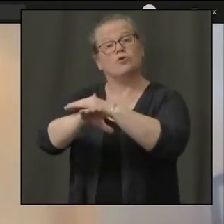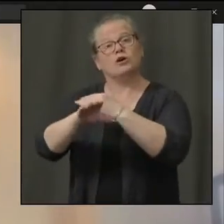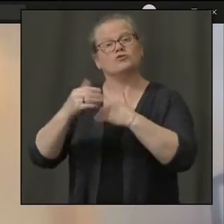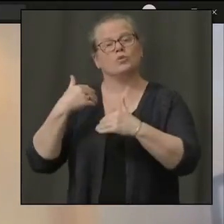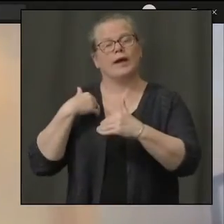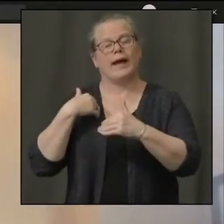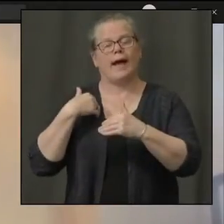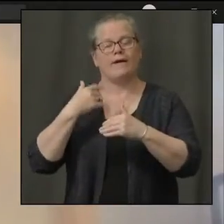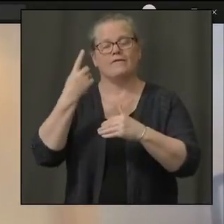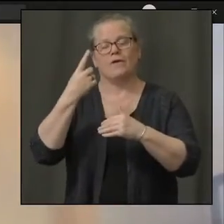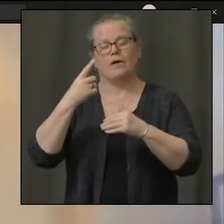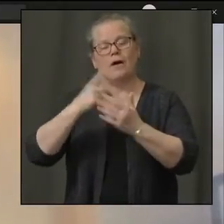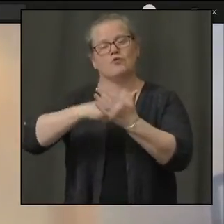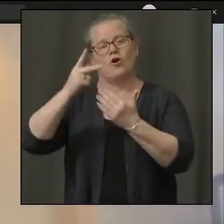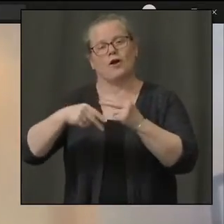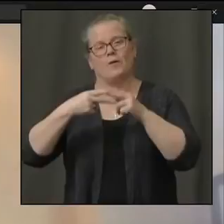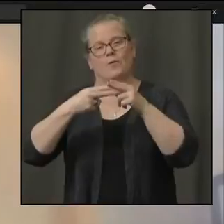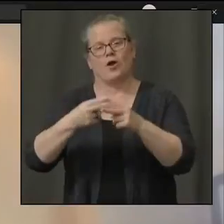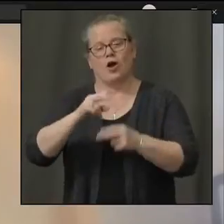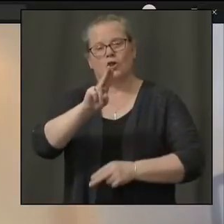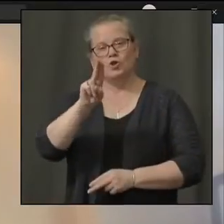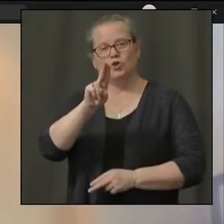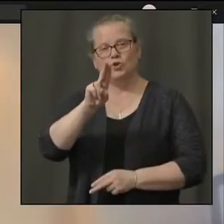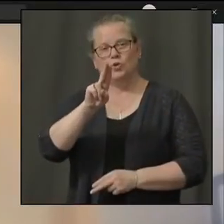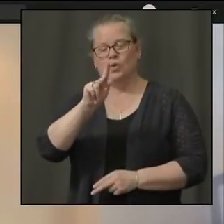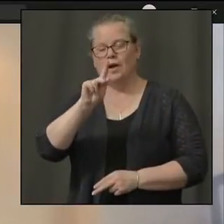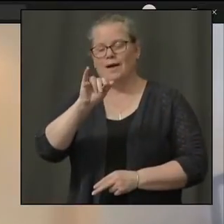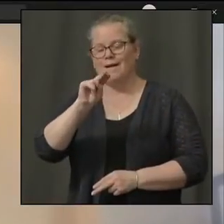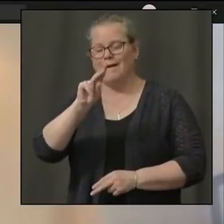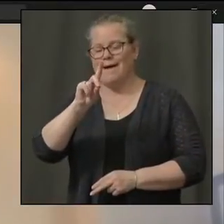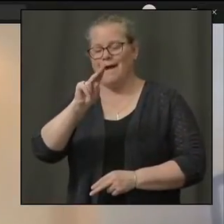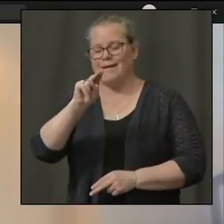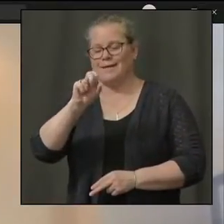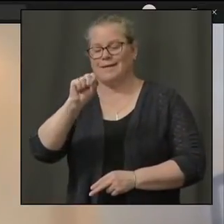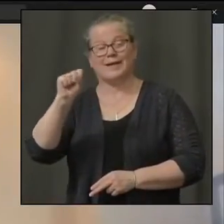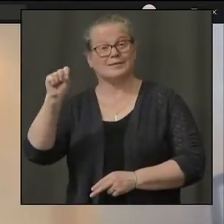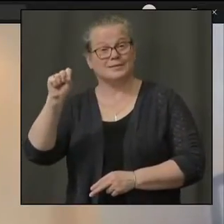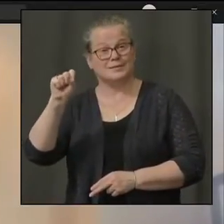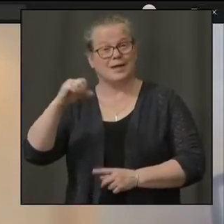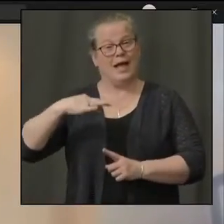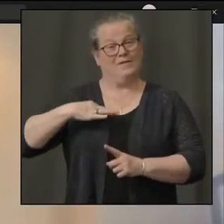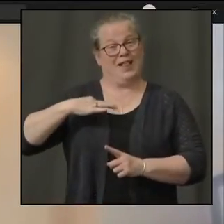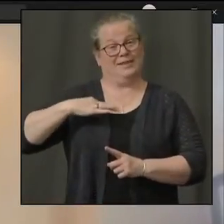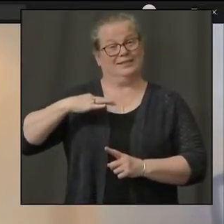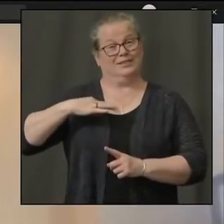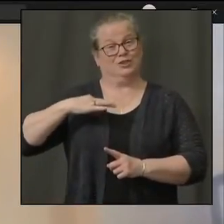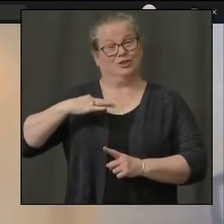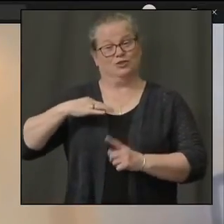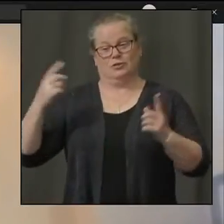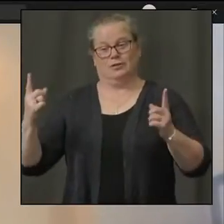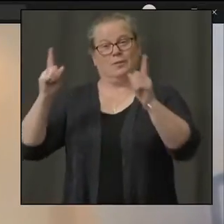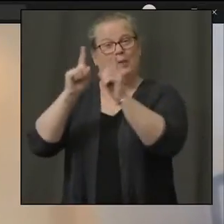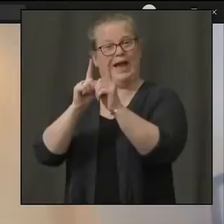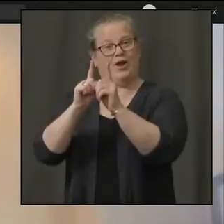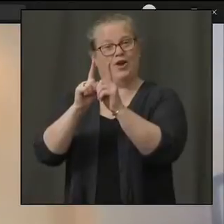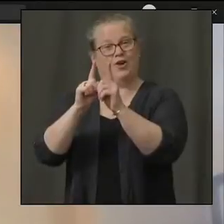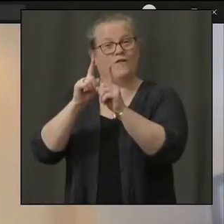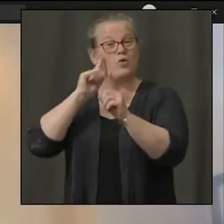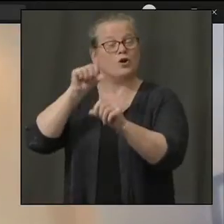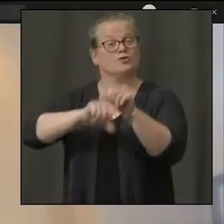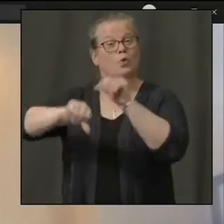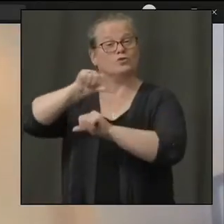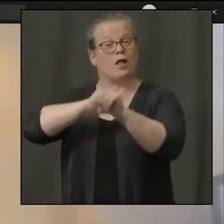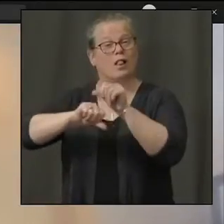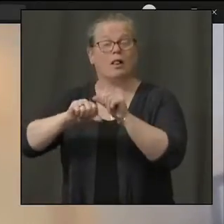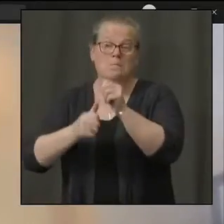YouKindness, which pairs up volunteers to provide social support, mostly from the alumni base,